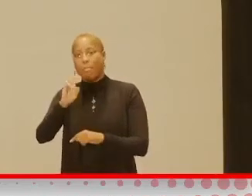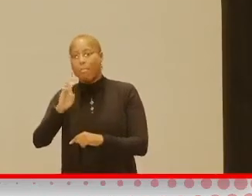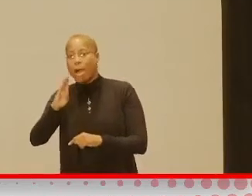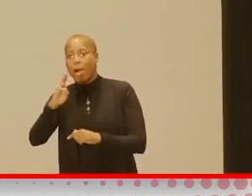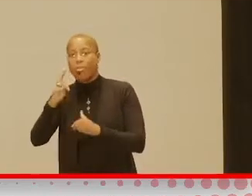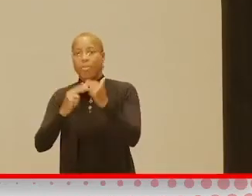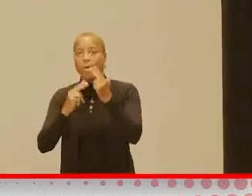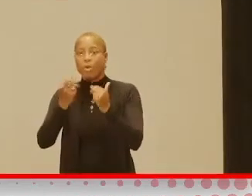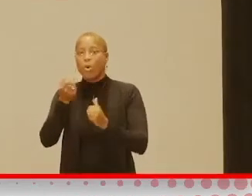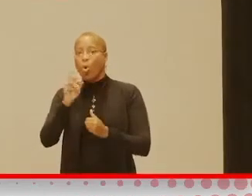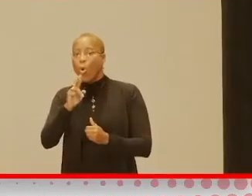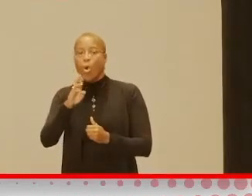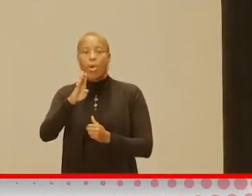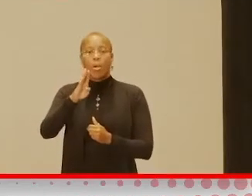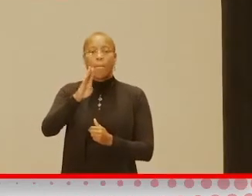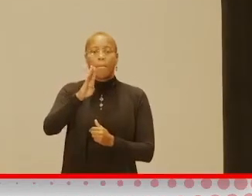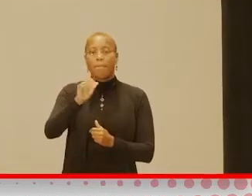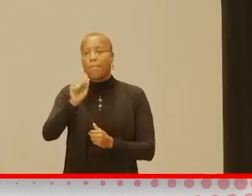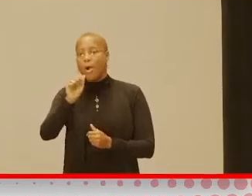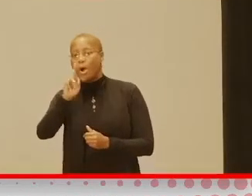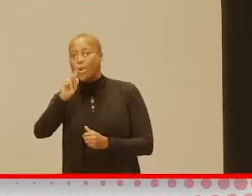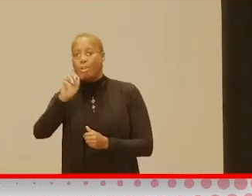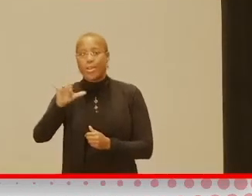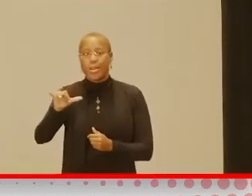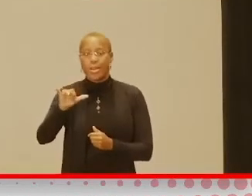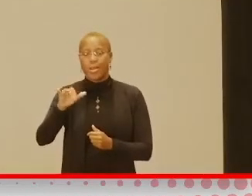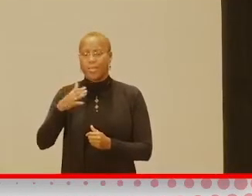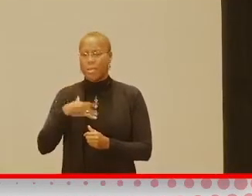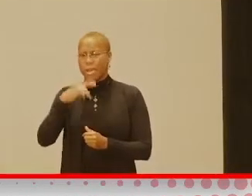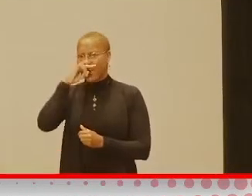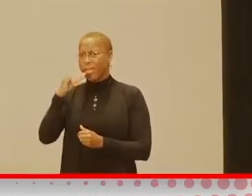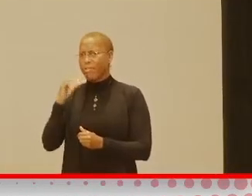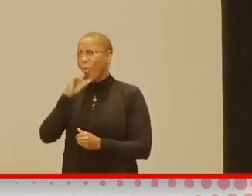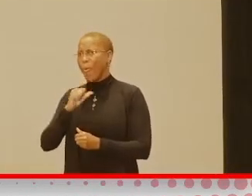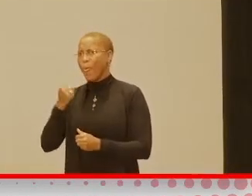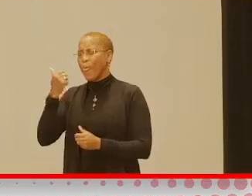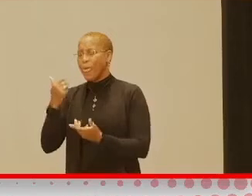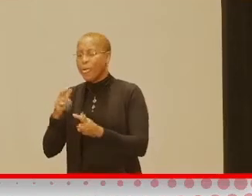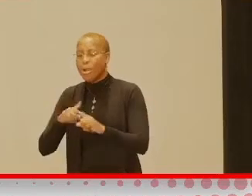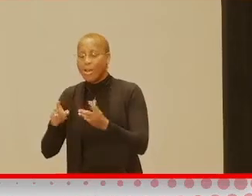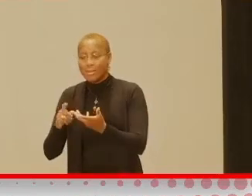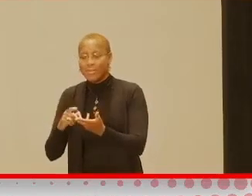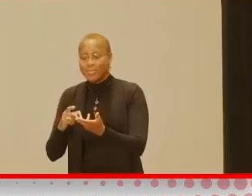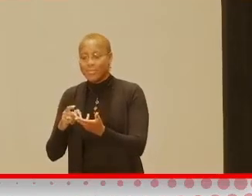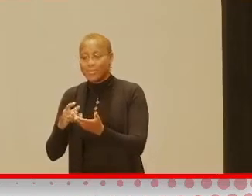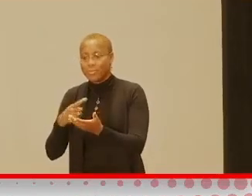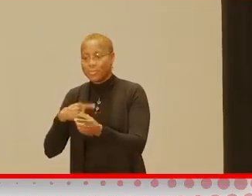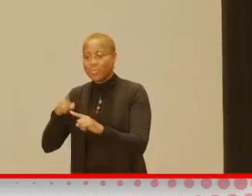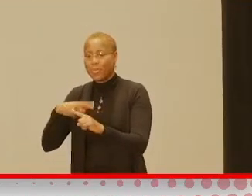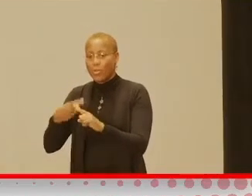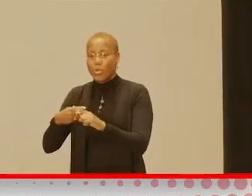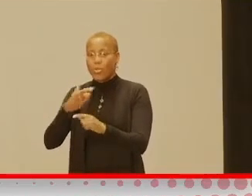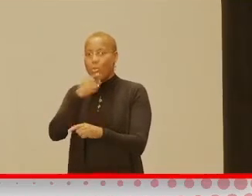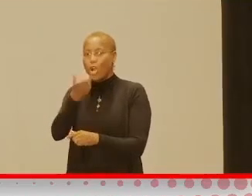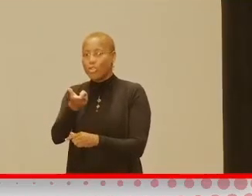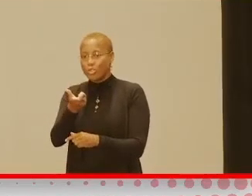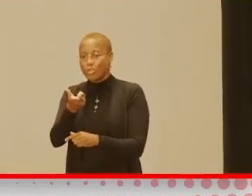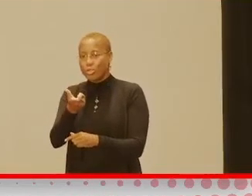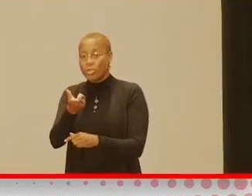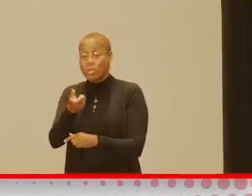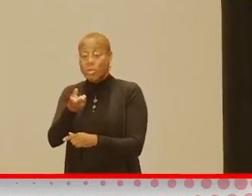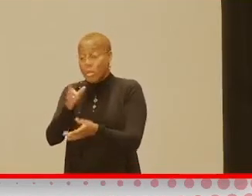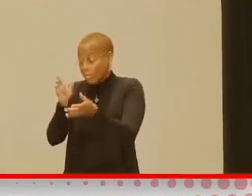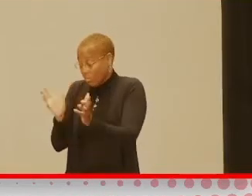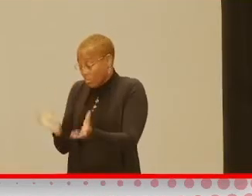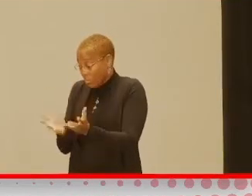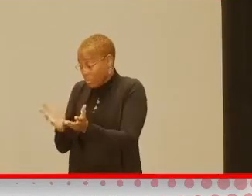Barney or I don't know what kids watch these days, because my kid's old, right? But when you're watching some of those, you know, talk about